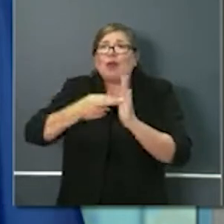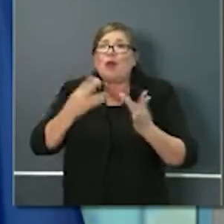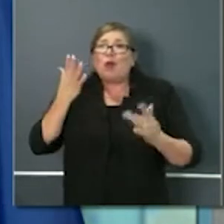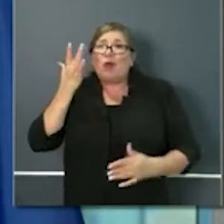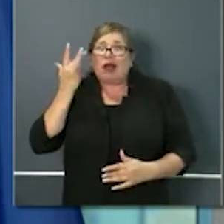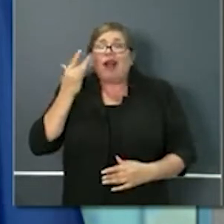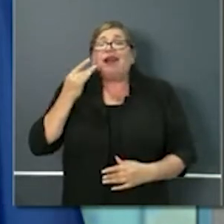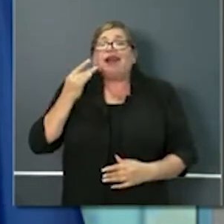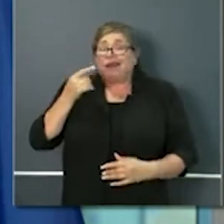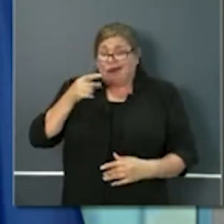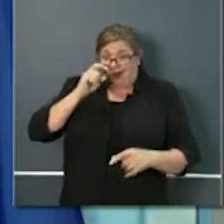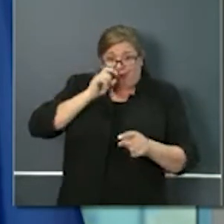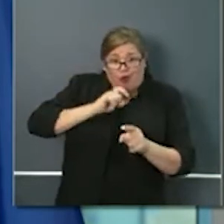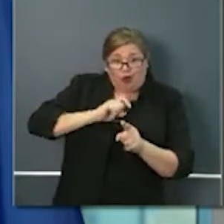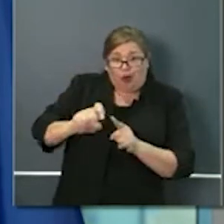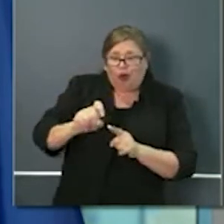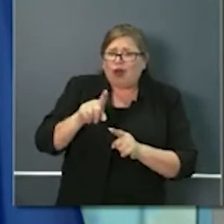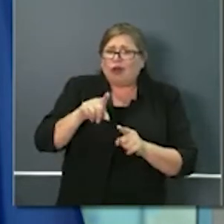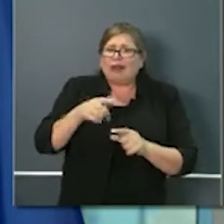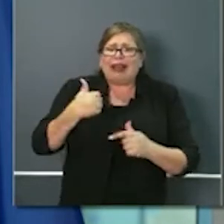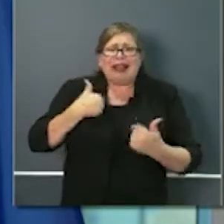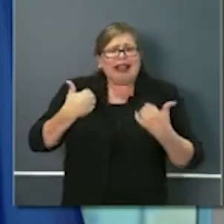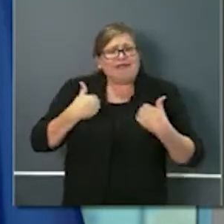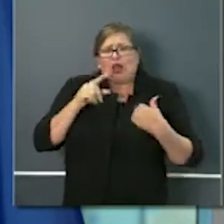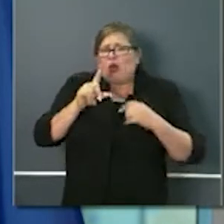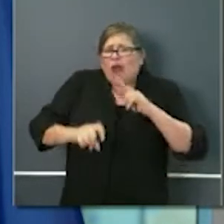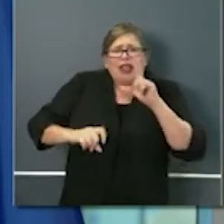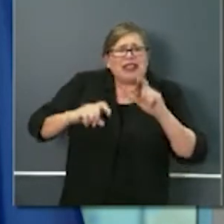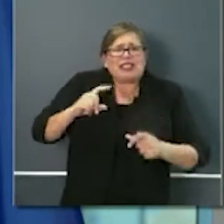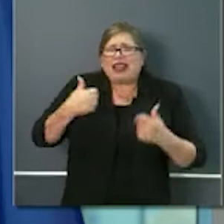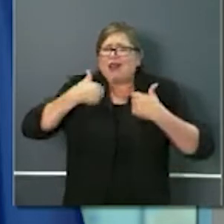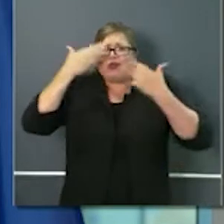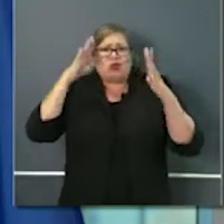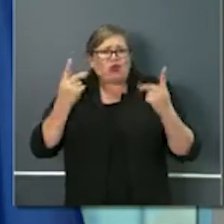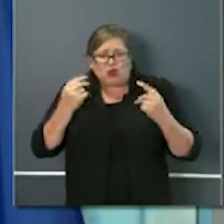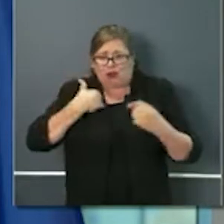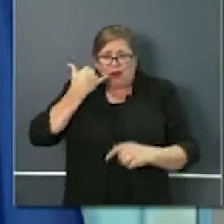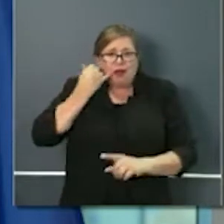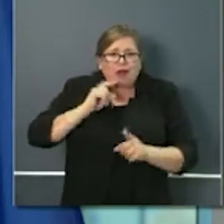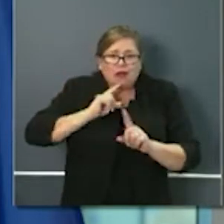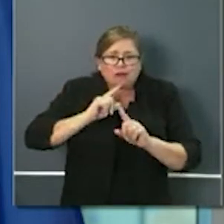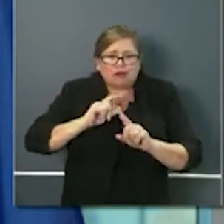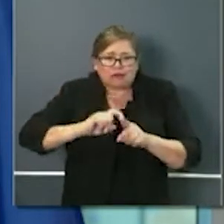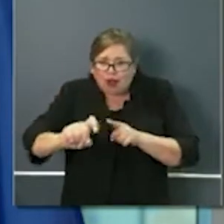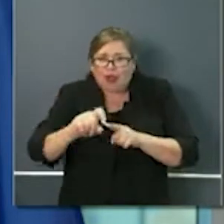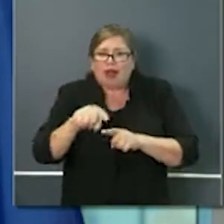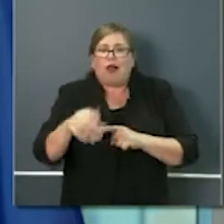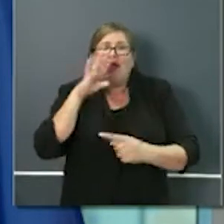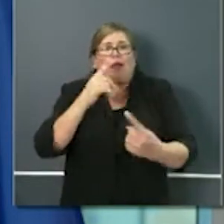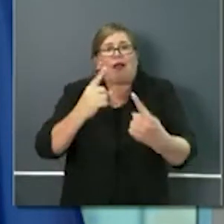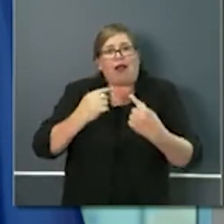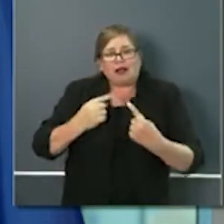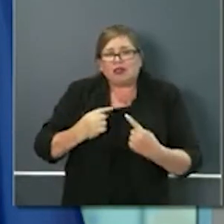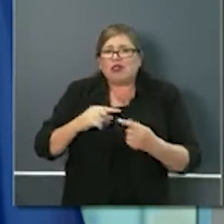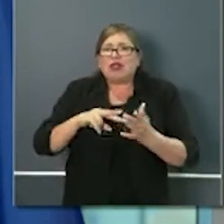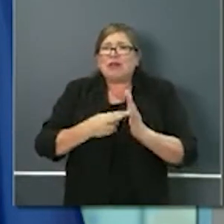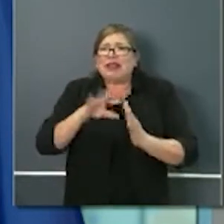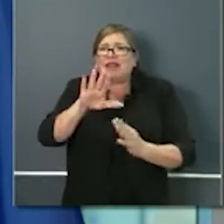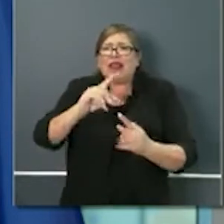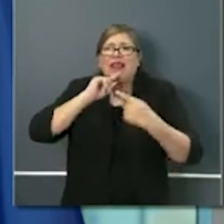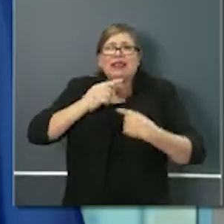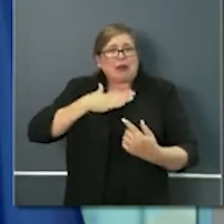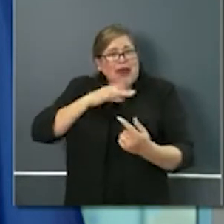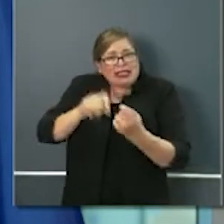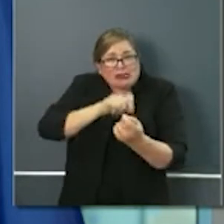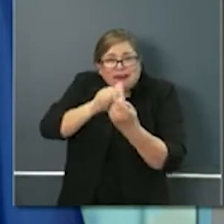individuals to be able to get questions they may have answered in ways that they can individually participate in helping support